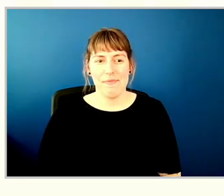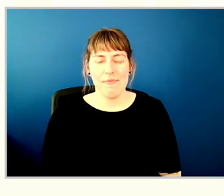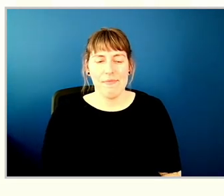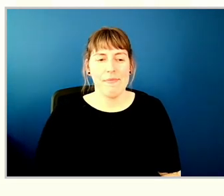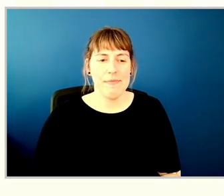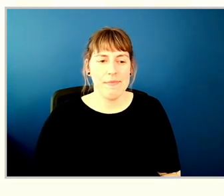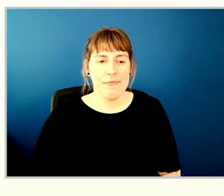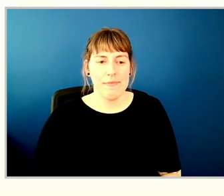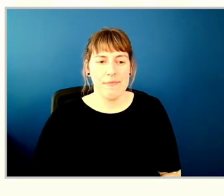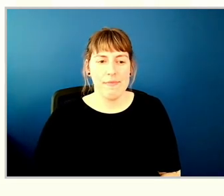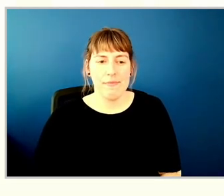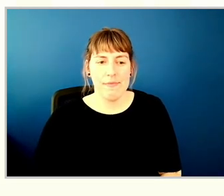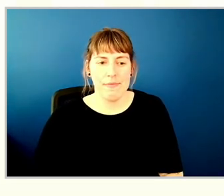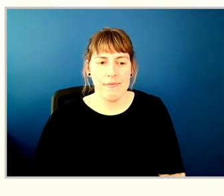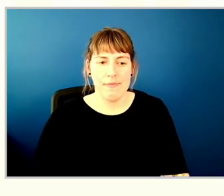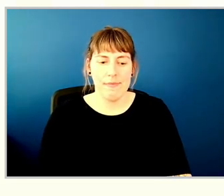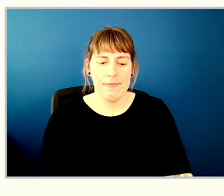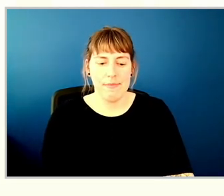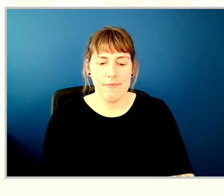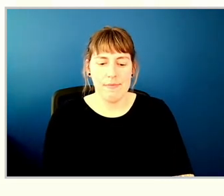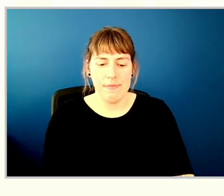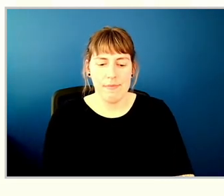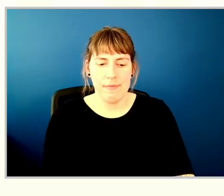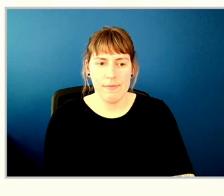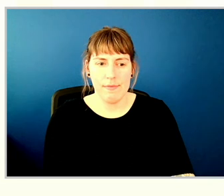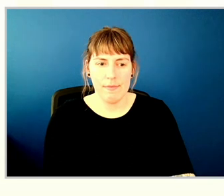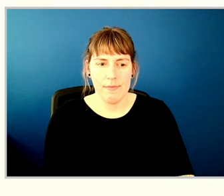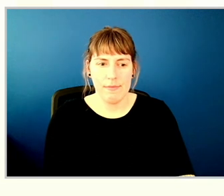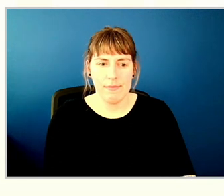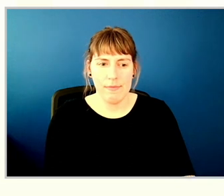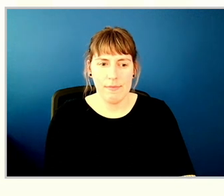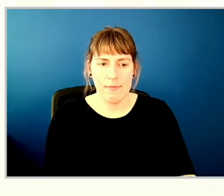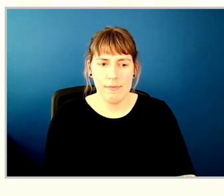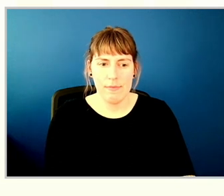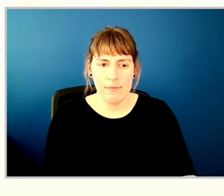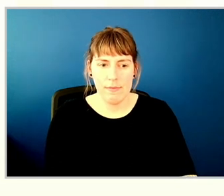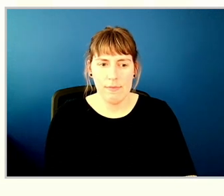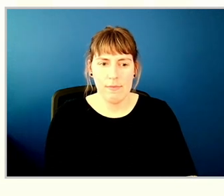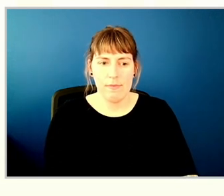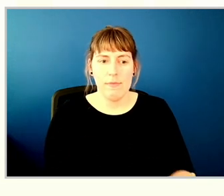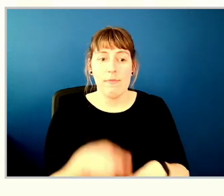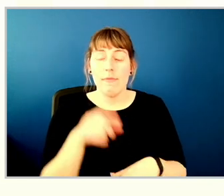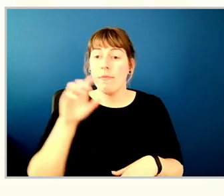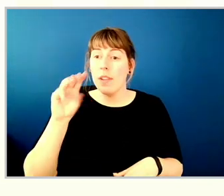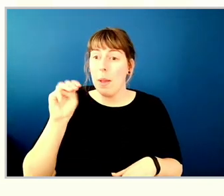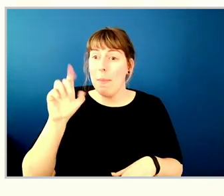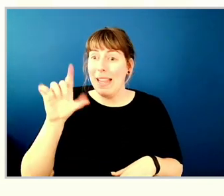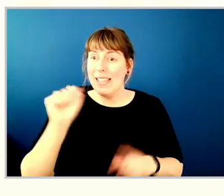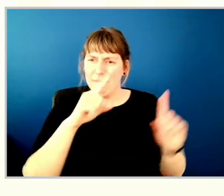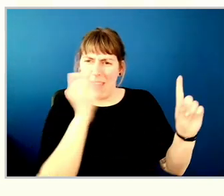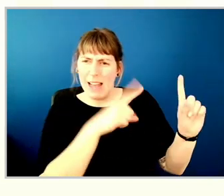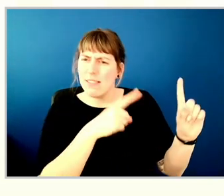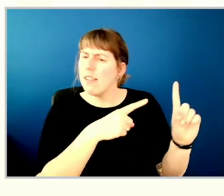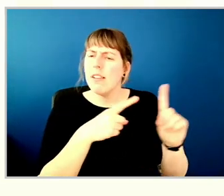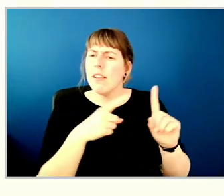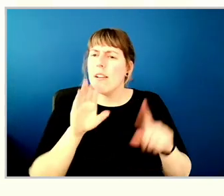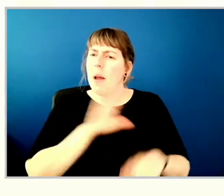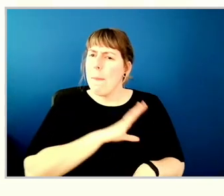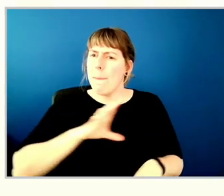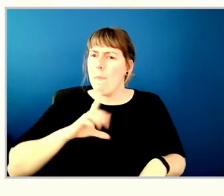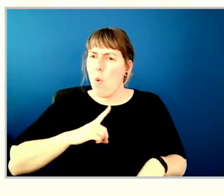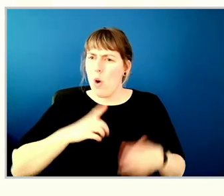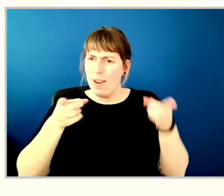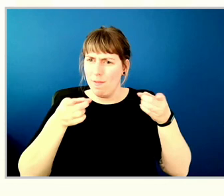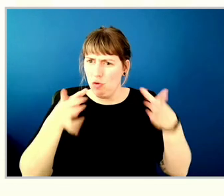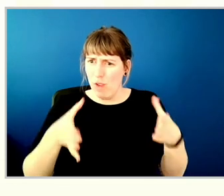So, the next question is from Melissa. Why is there such a vast difference in the wage increase for the board of directors compared to your